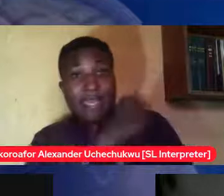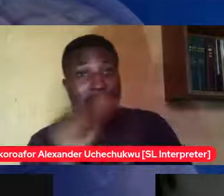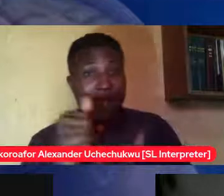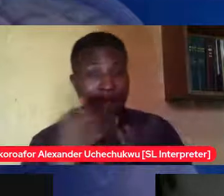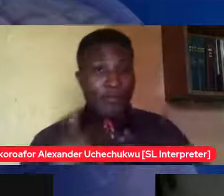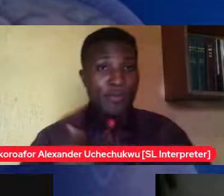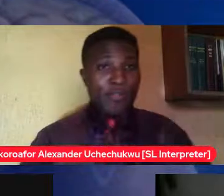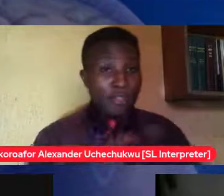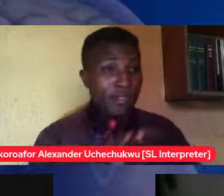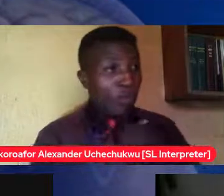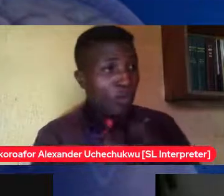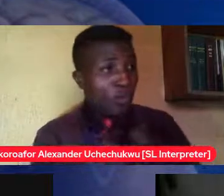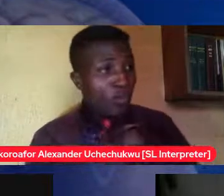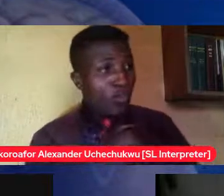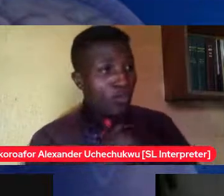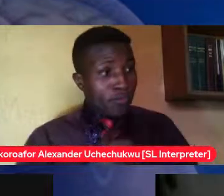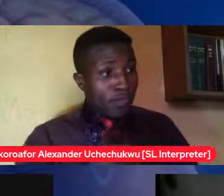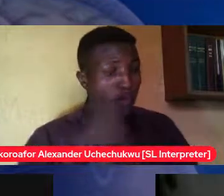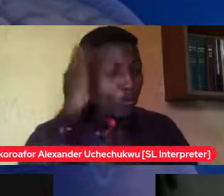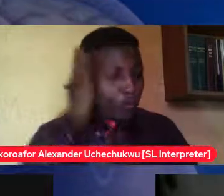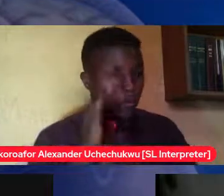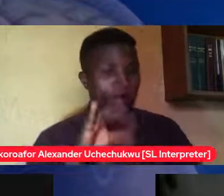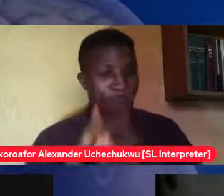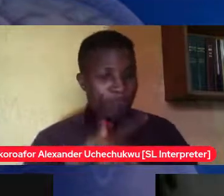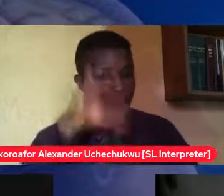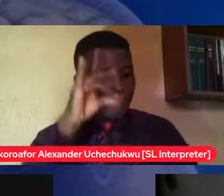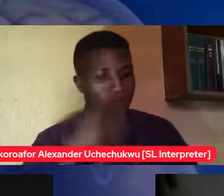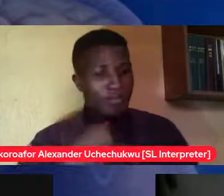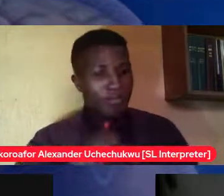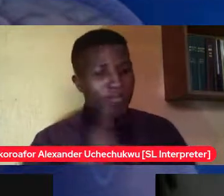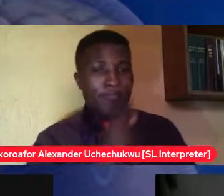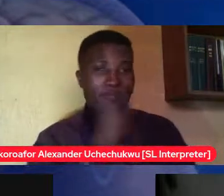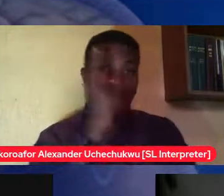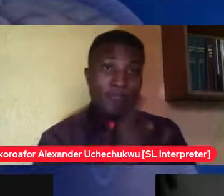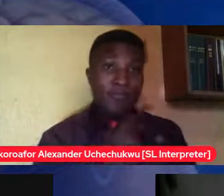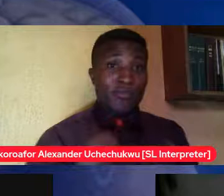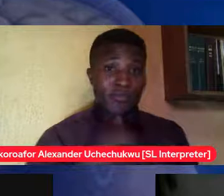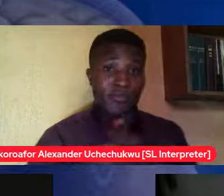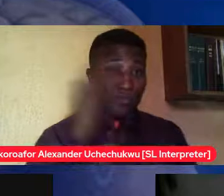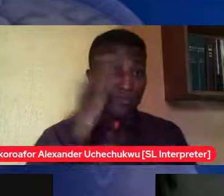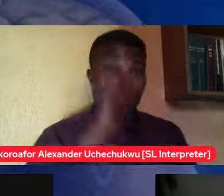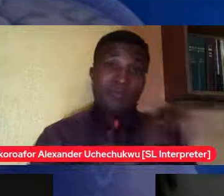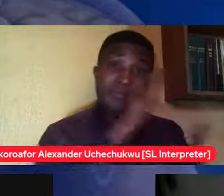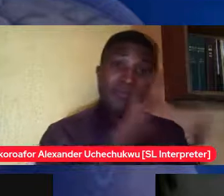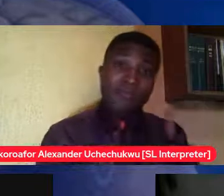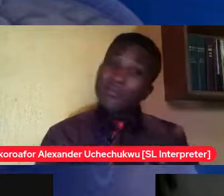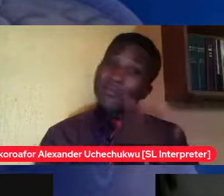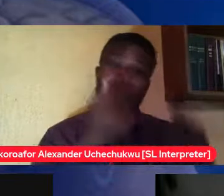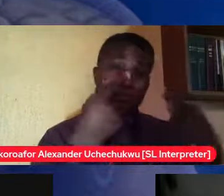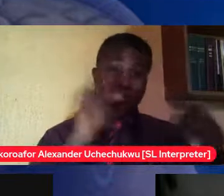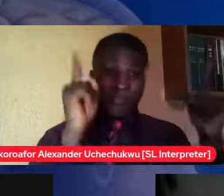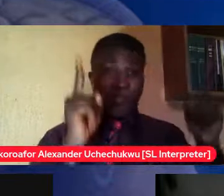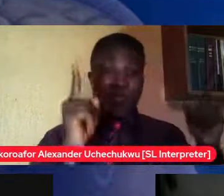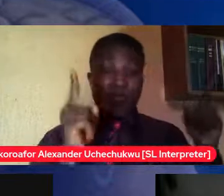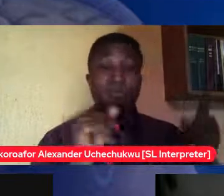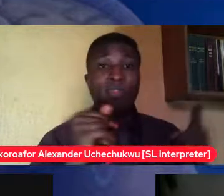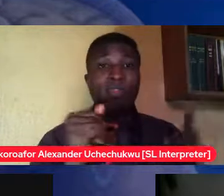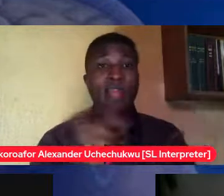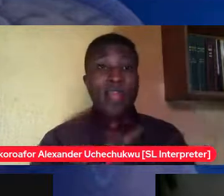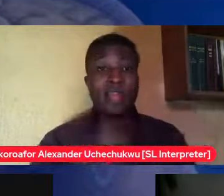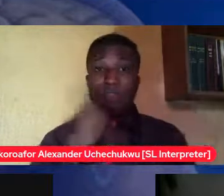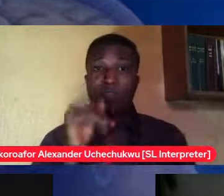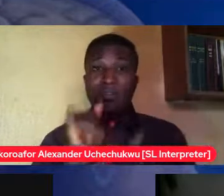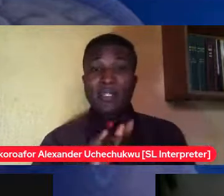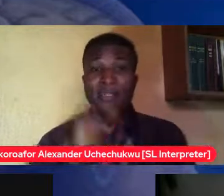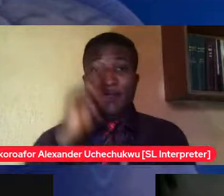and so my role is to help him my role in it is to help him understand how to approach that person how to get